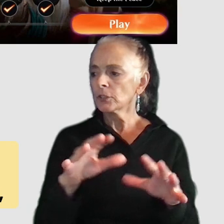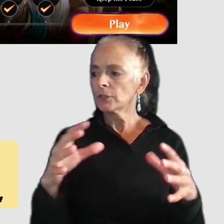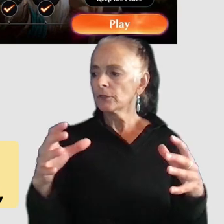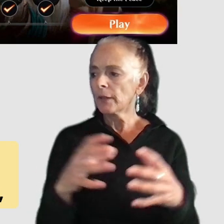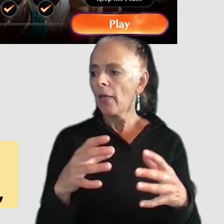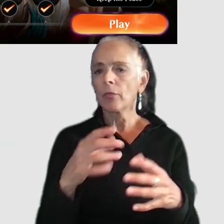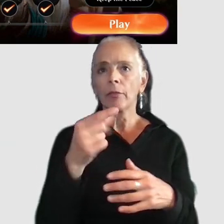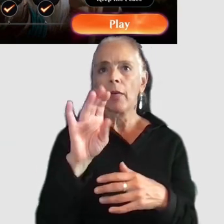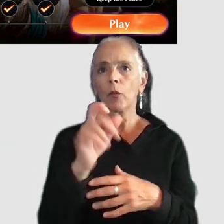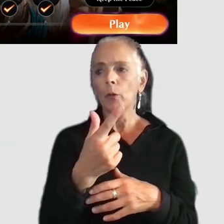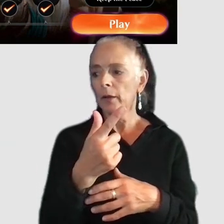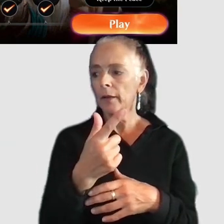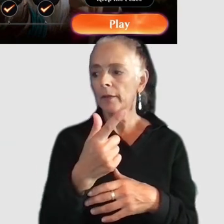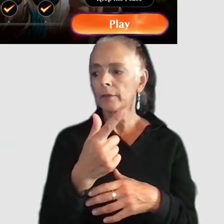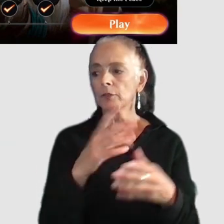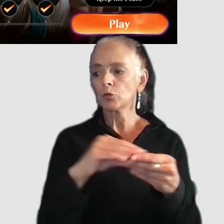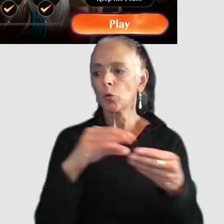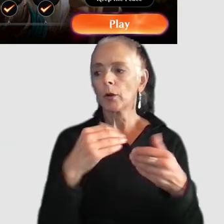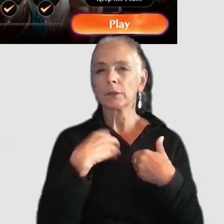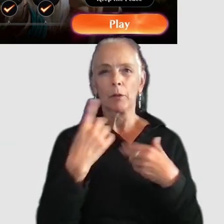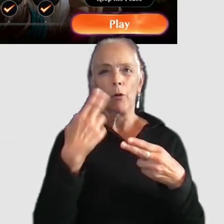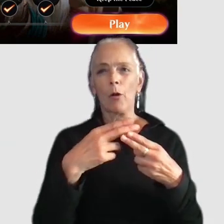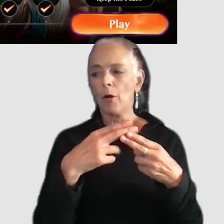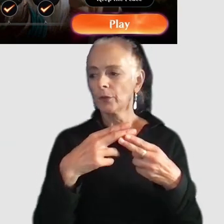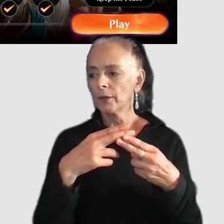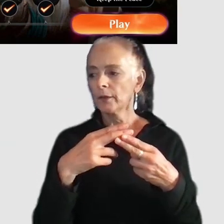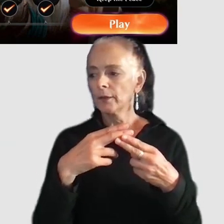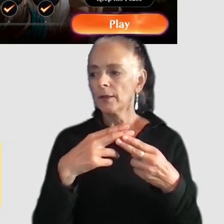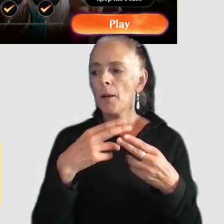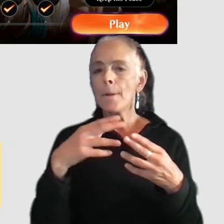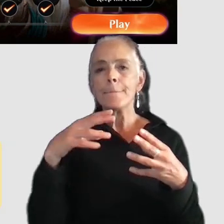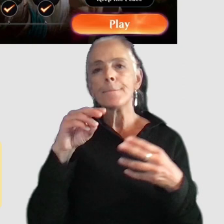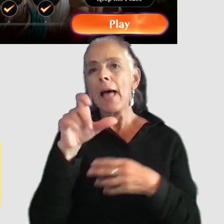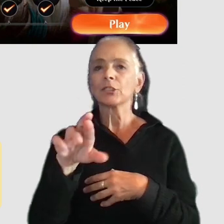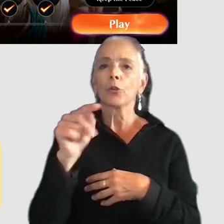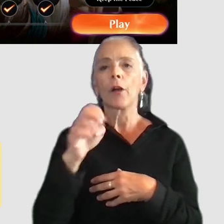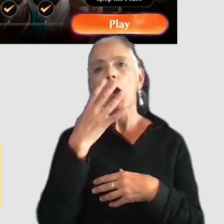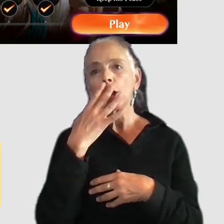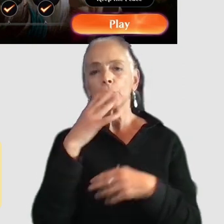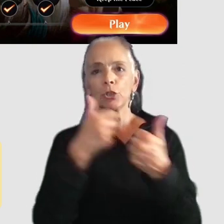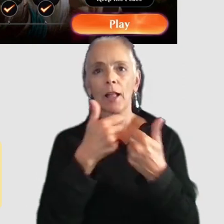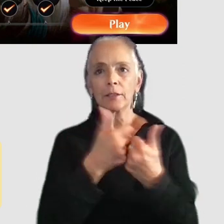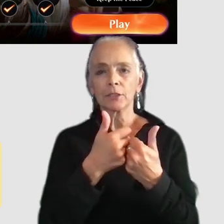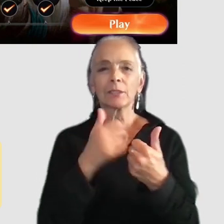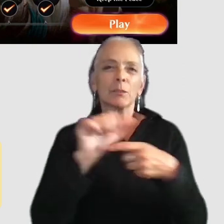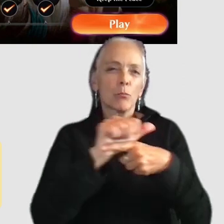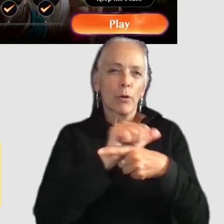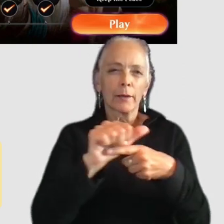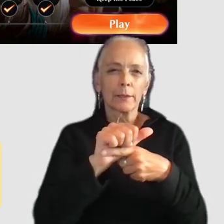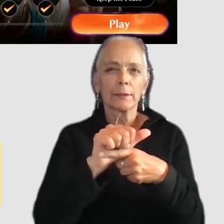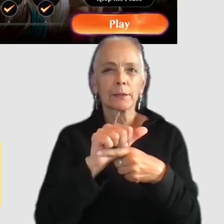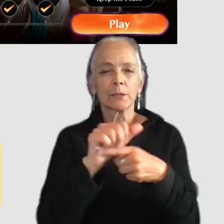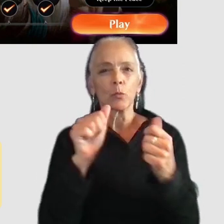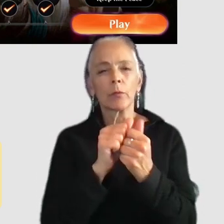magic gathering arena sorry has uh something called the master the color challenges where you play a series of practice matches using a particular color deck to help